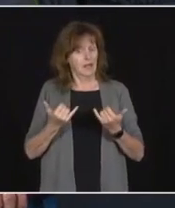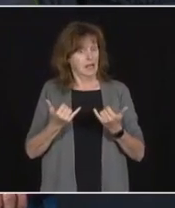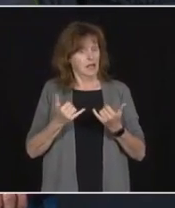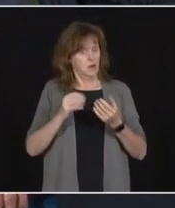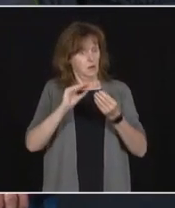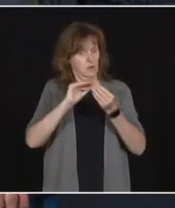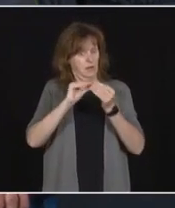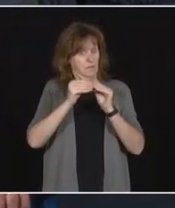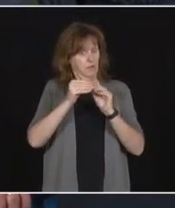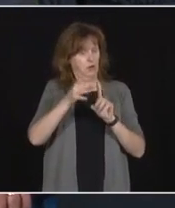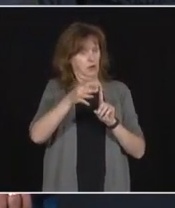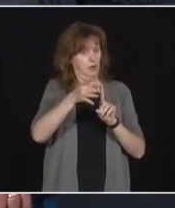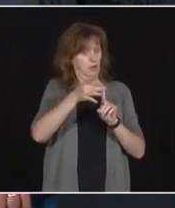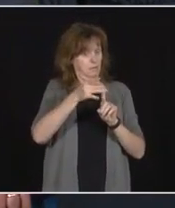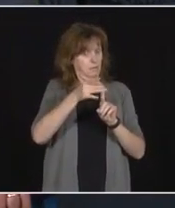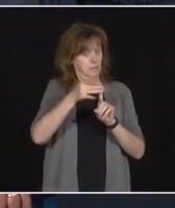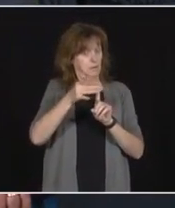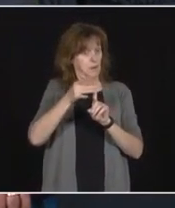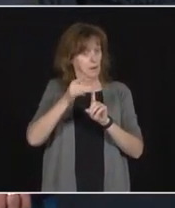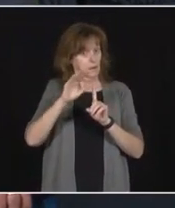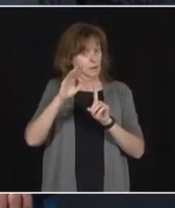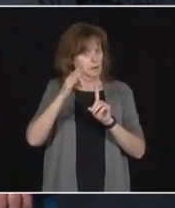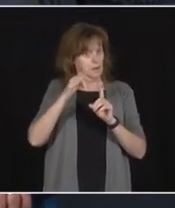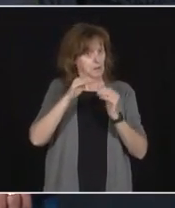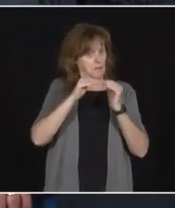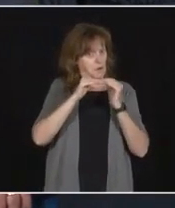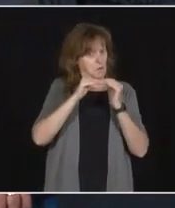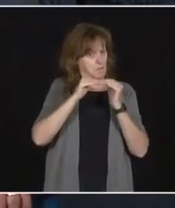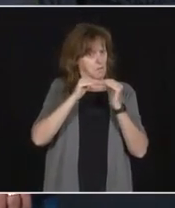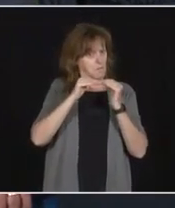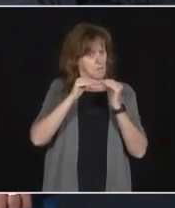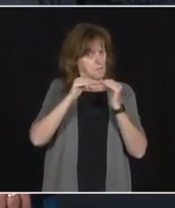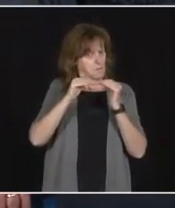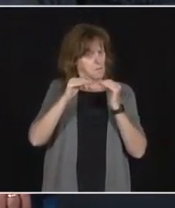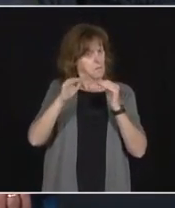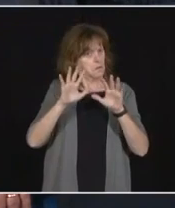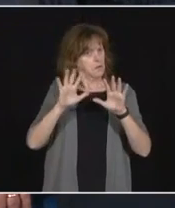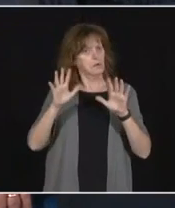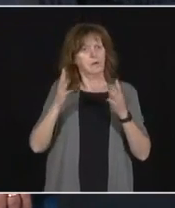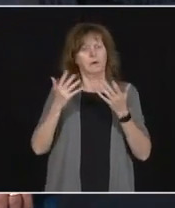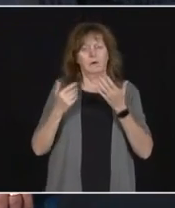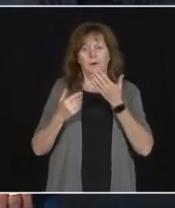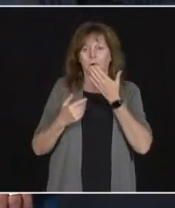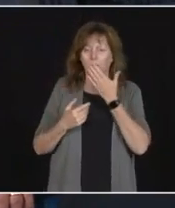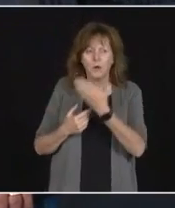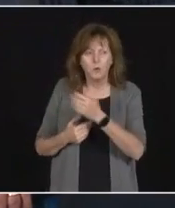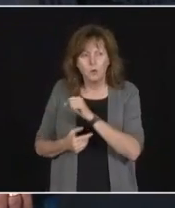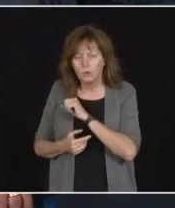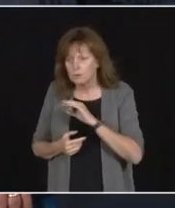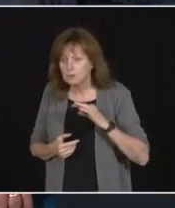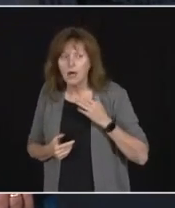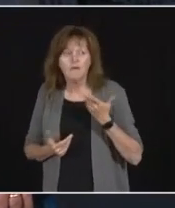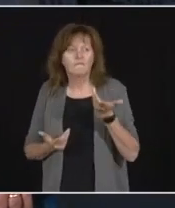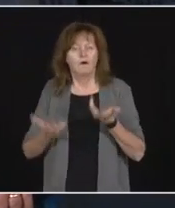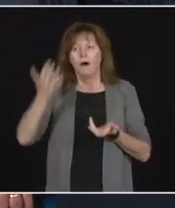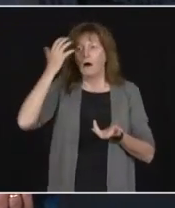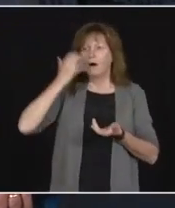care homes. And that is thanks for the tireless efforts of staff. Our hospital partners and the Canadian Ontario.